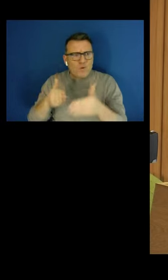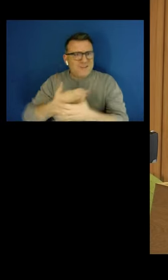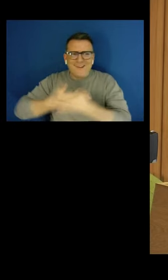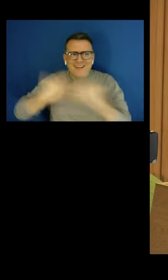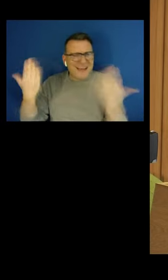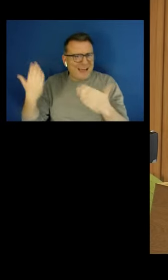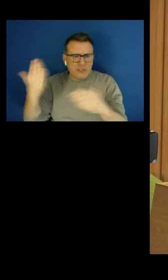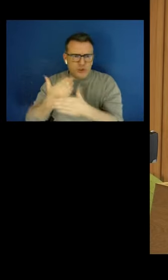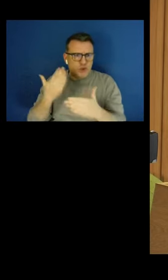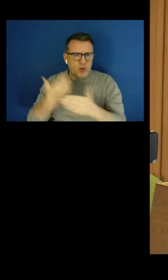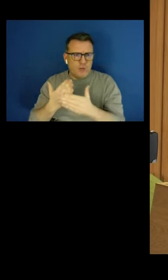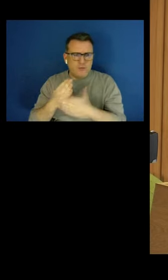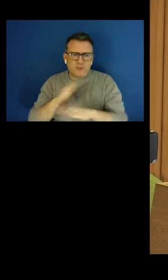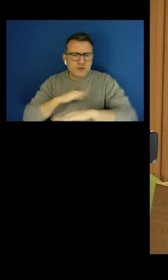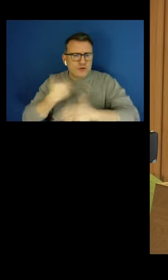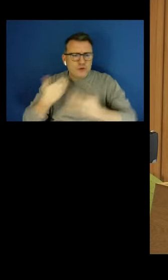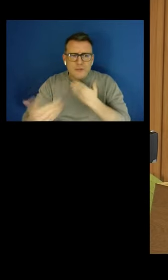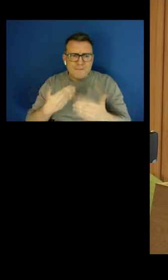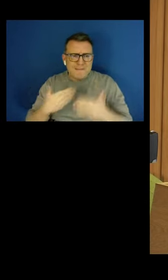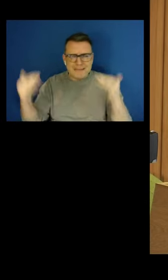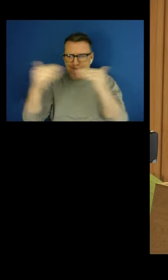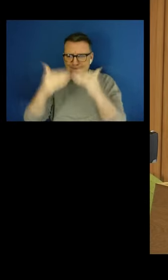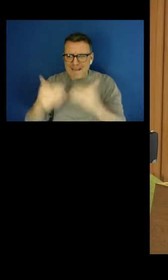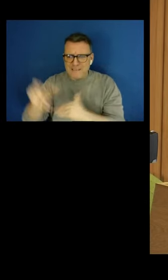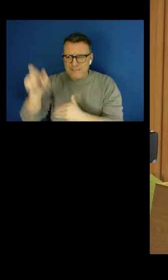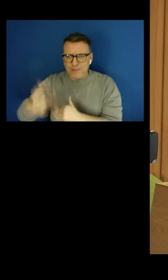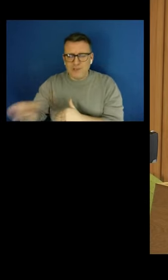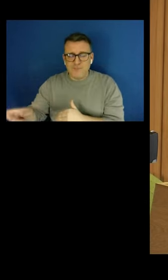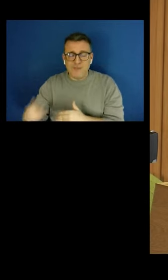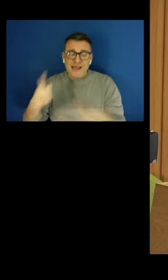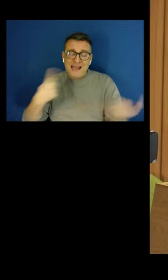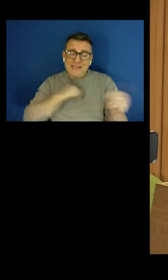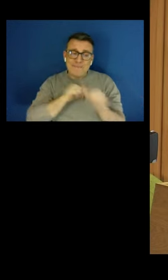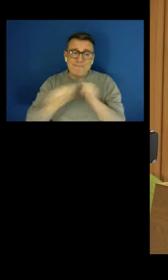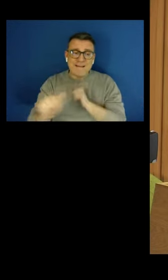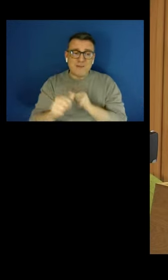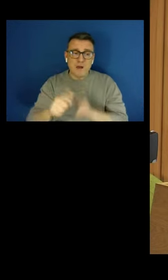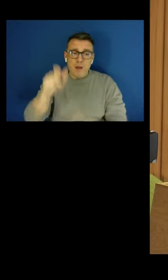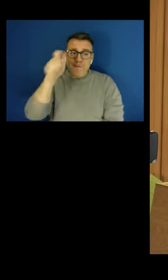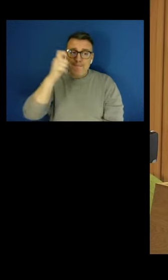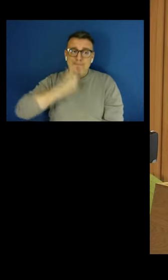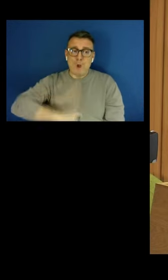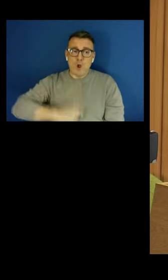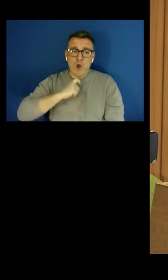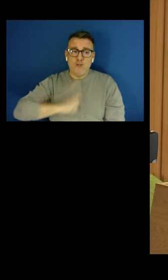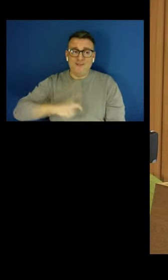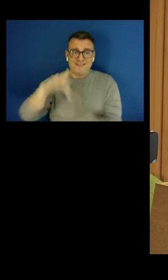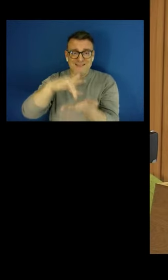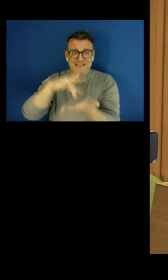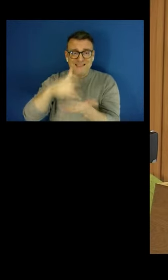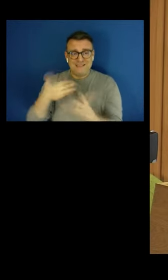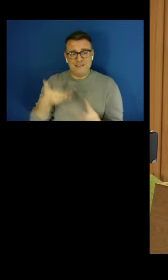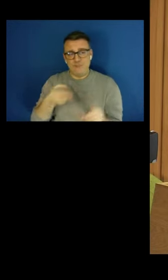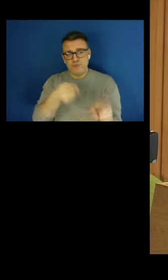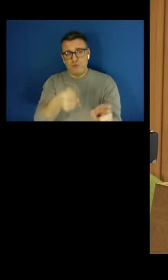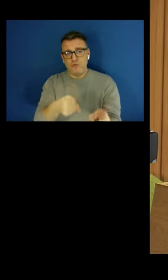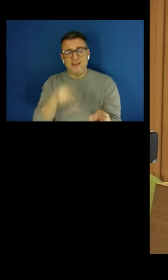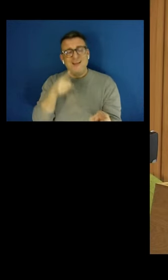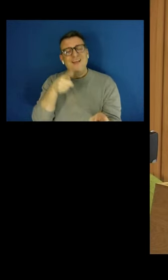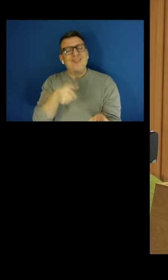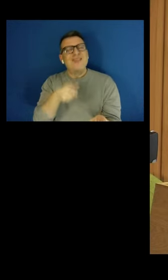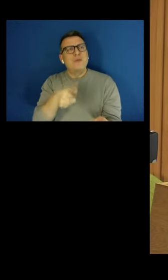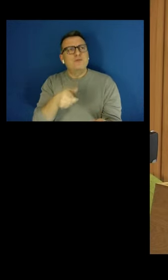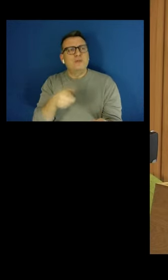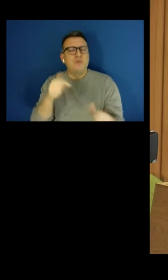were impressed by the more person-centred approach we saw in a program called Jobs Plus when we